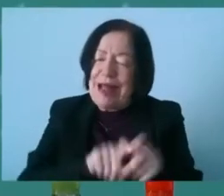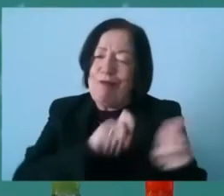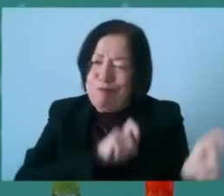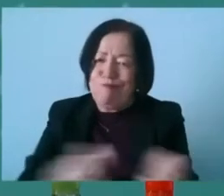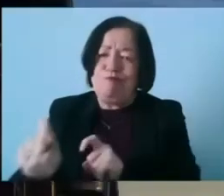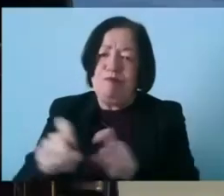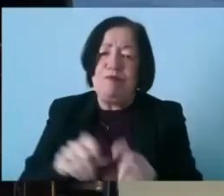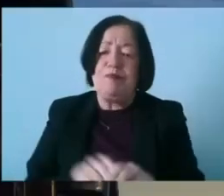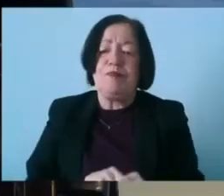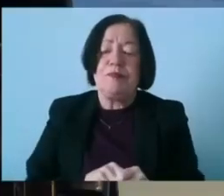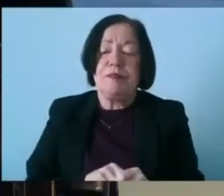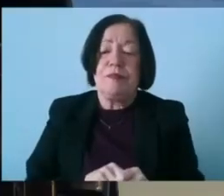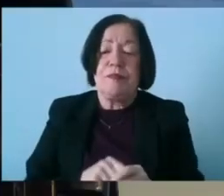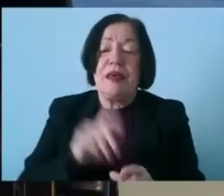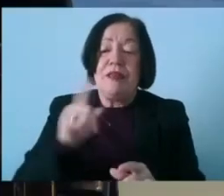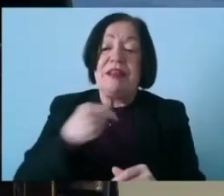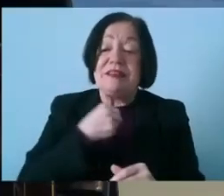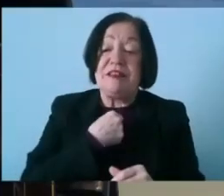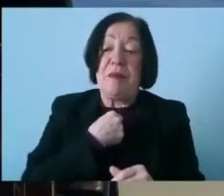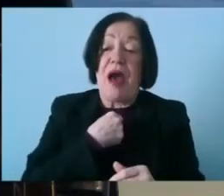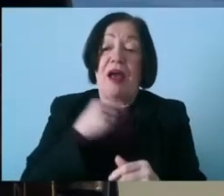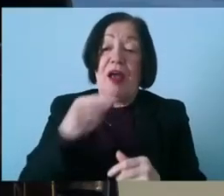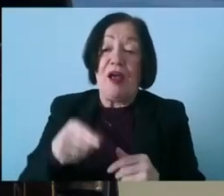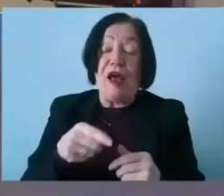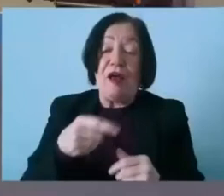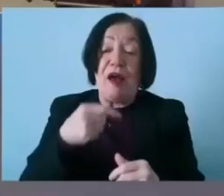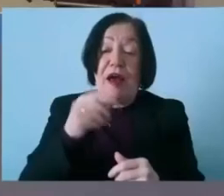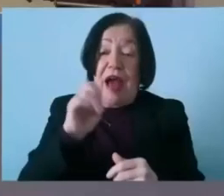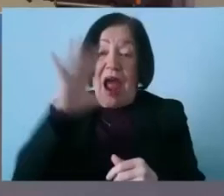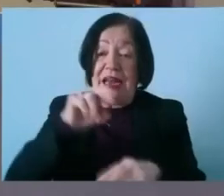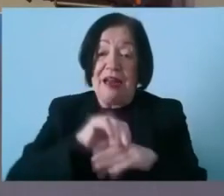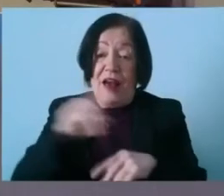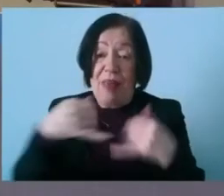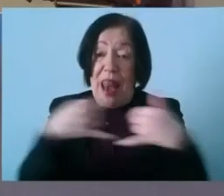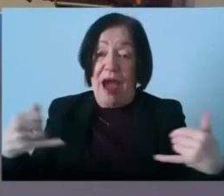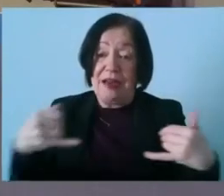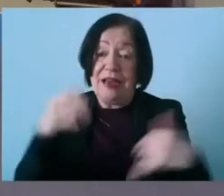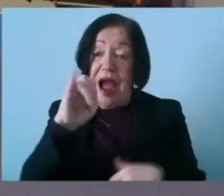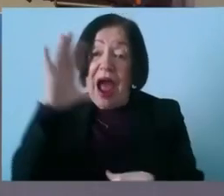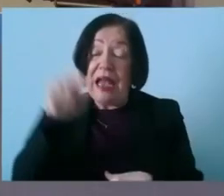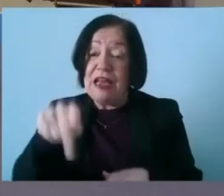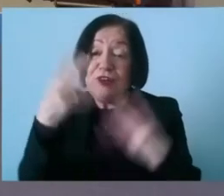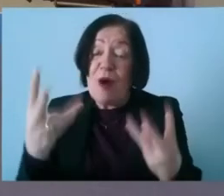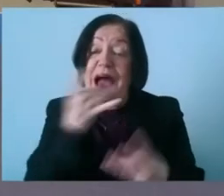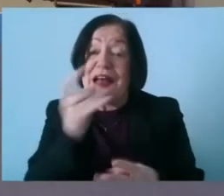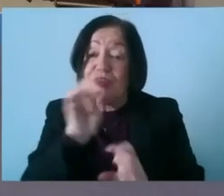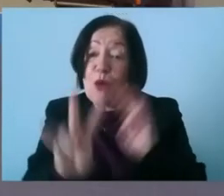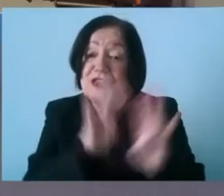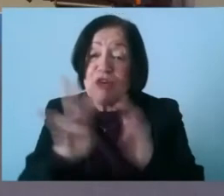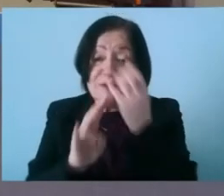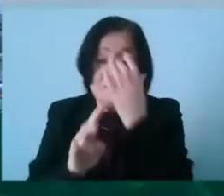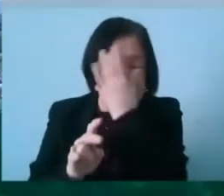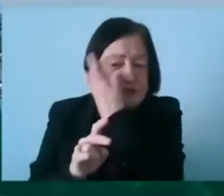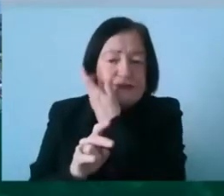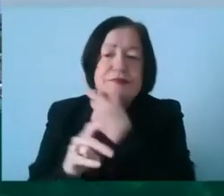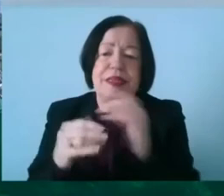this is my wannabe marty wheelen moment we've got eileen on the line eileen if you want to ask your question yeah